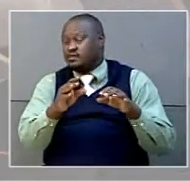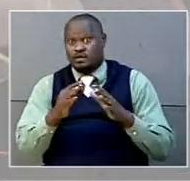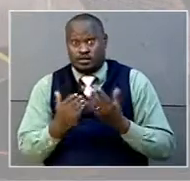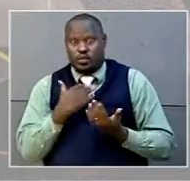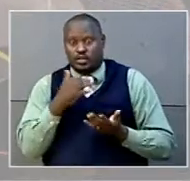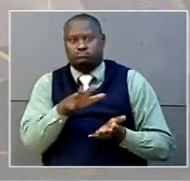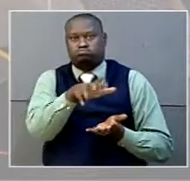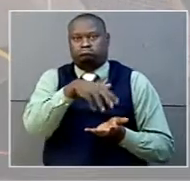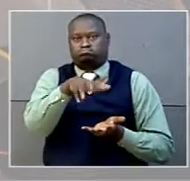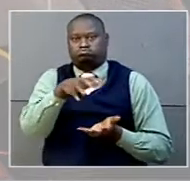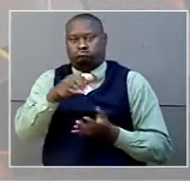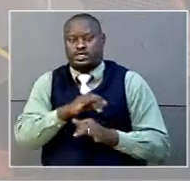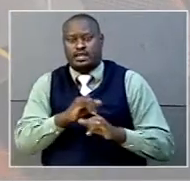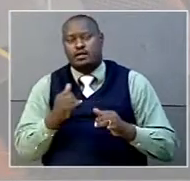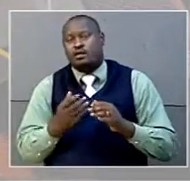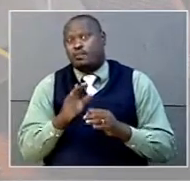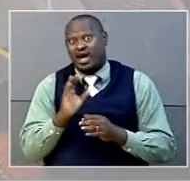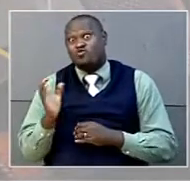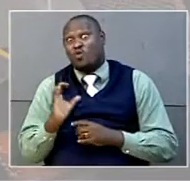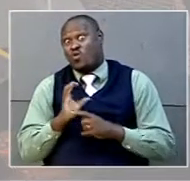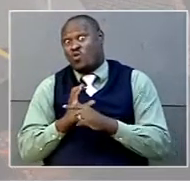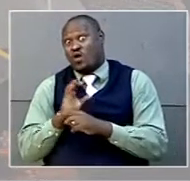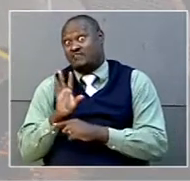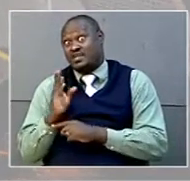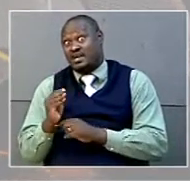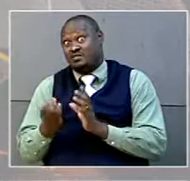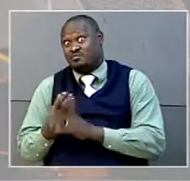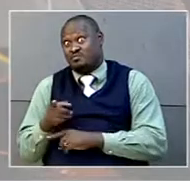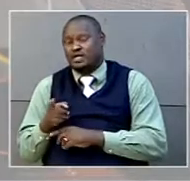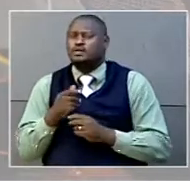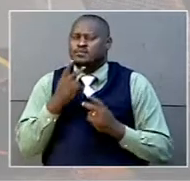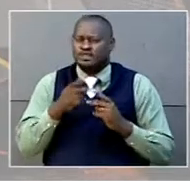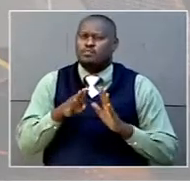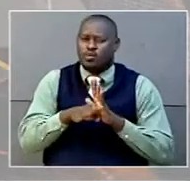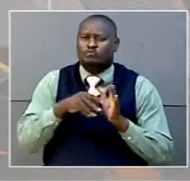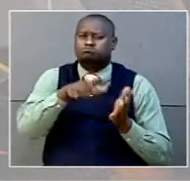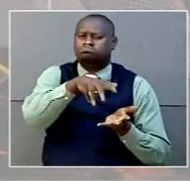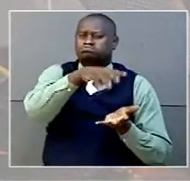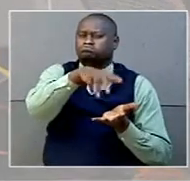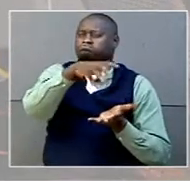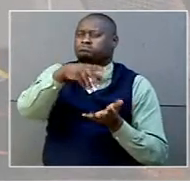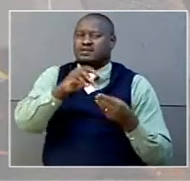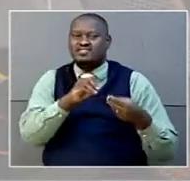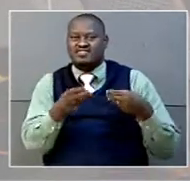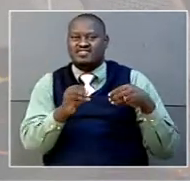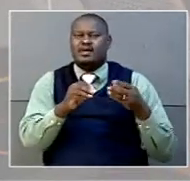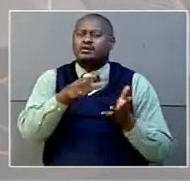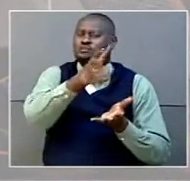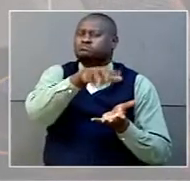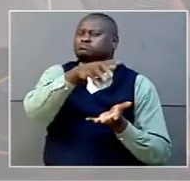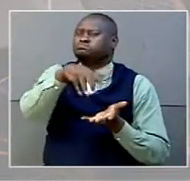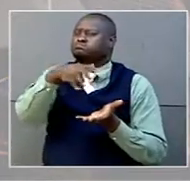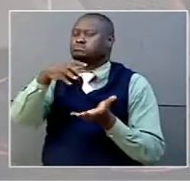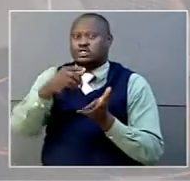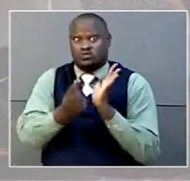industry, a subsidiary of Coca-Cola Africa, is rolling out a mass plastic collection and recycling campaign in the